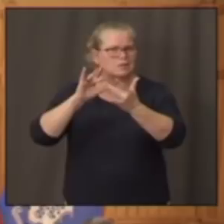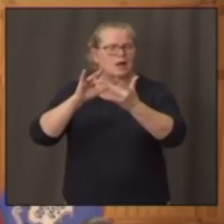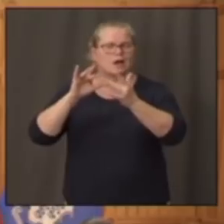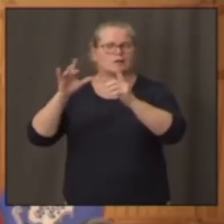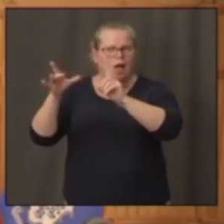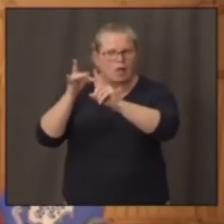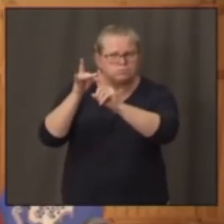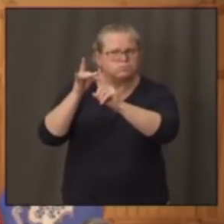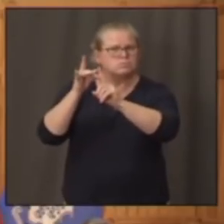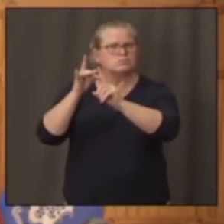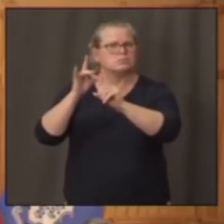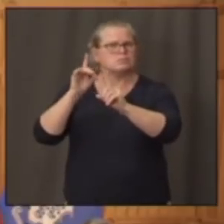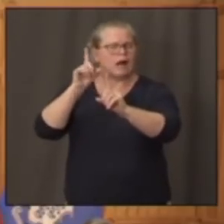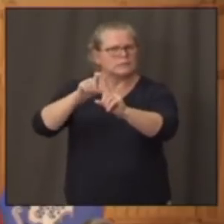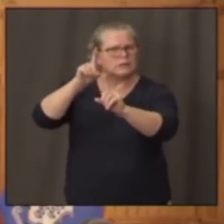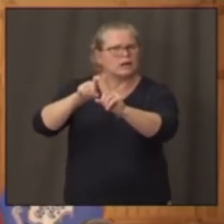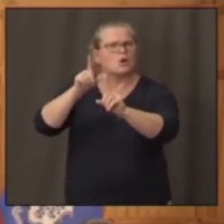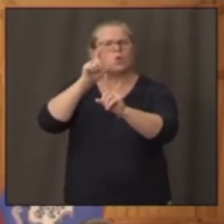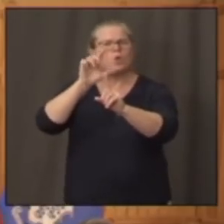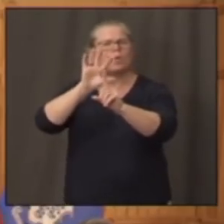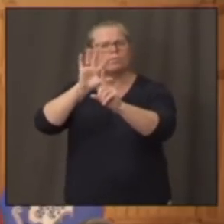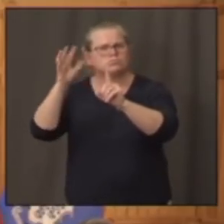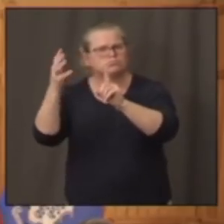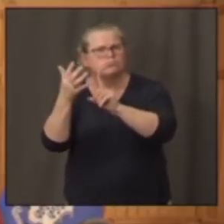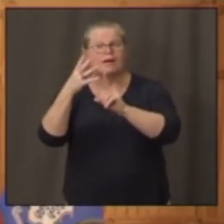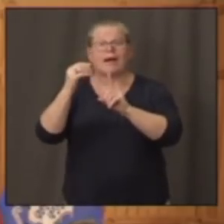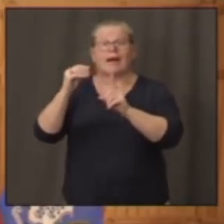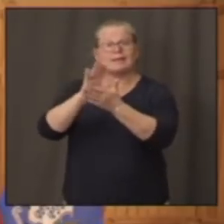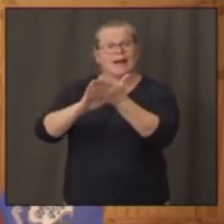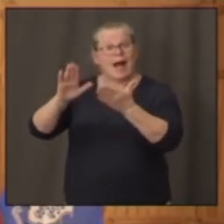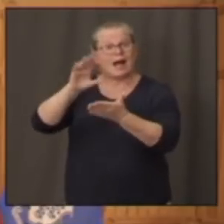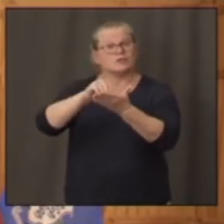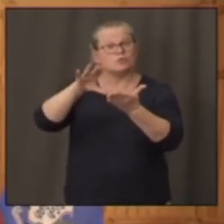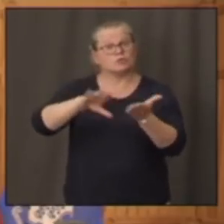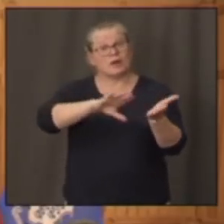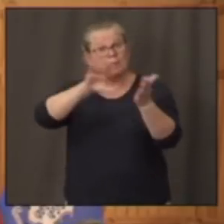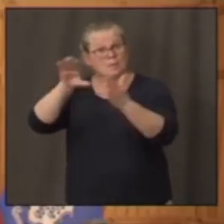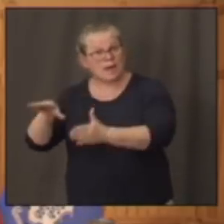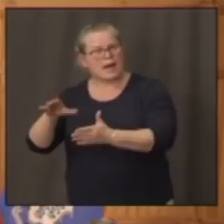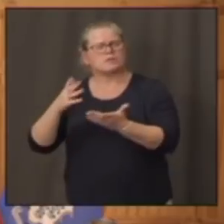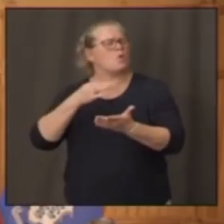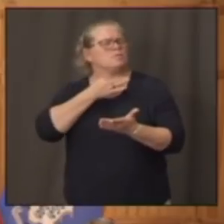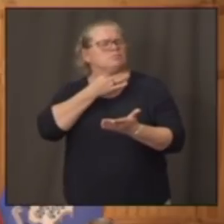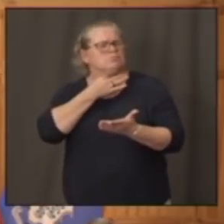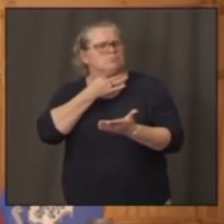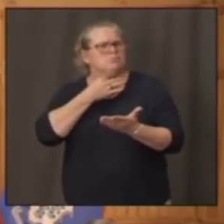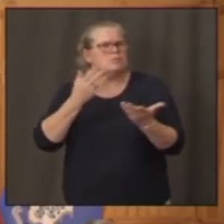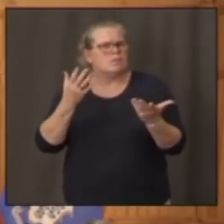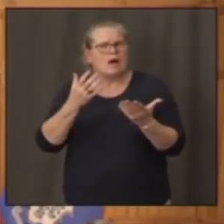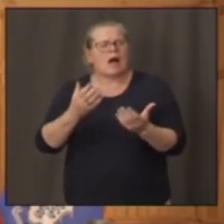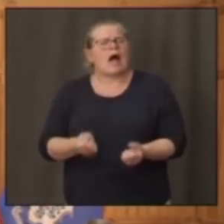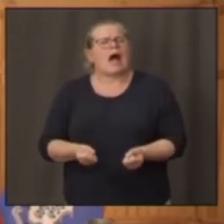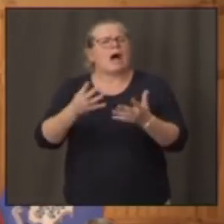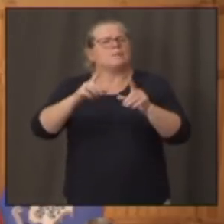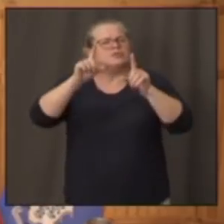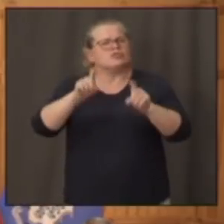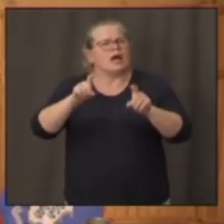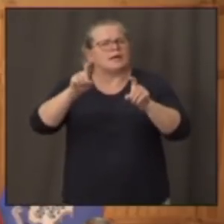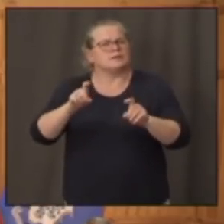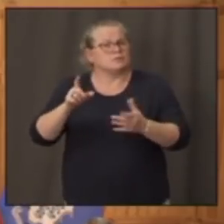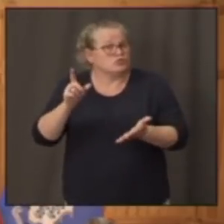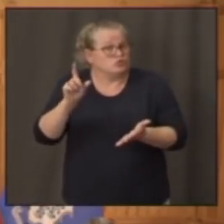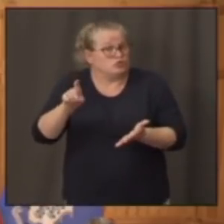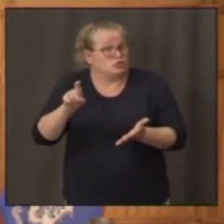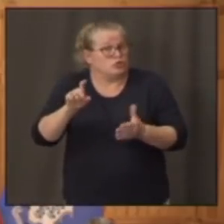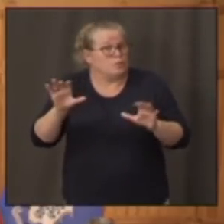coming to campus. So one, I'm wondering what are your thoughts on how widespread testing should be? And